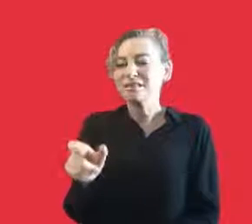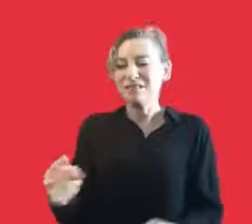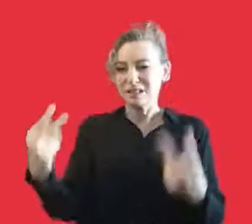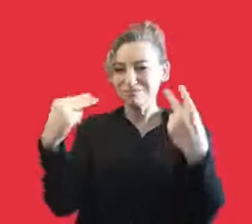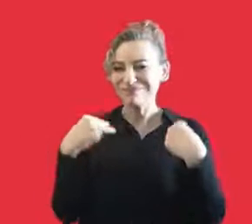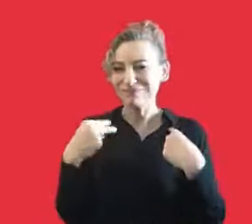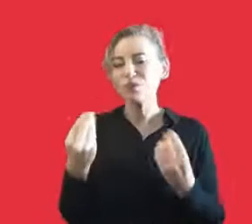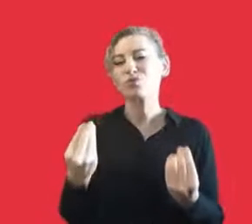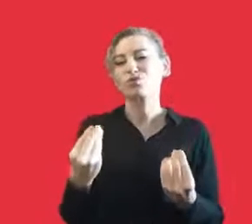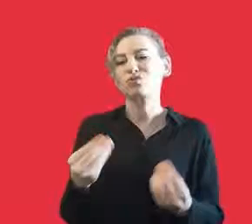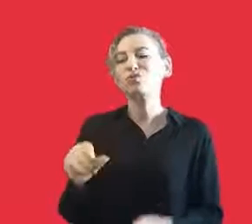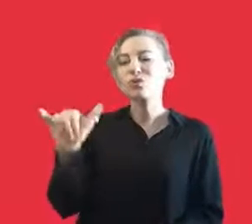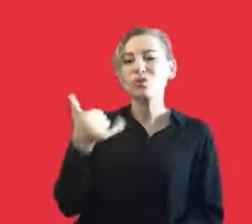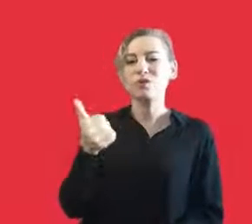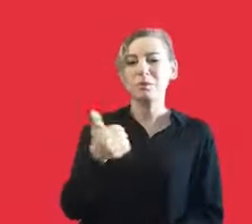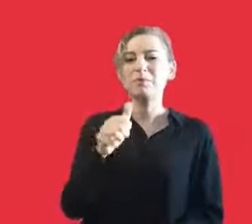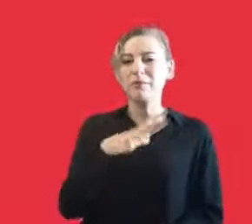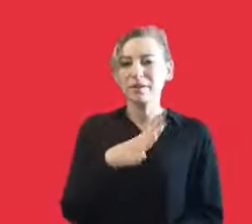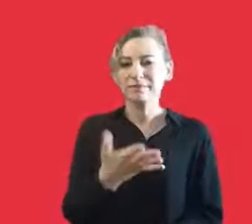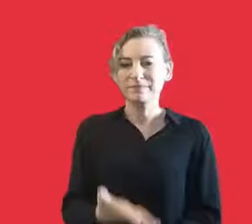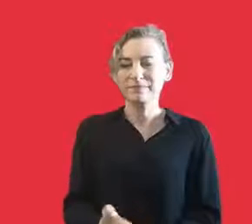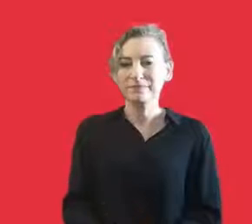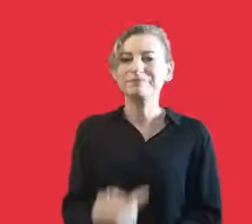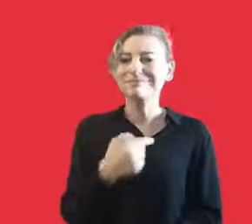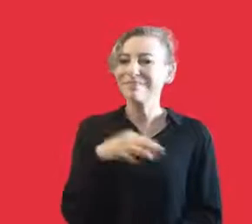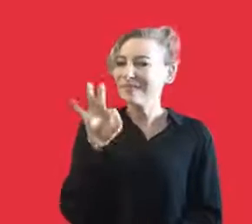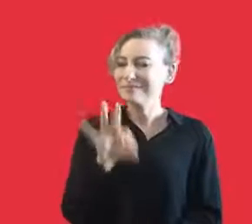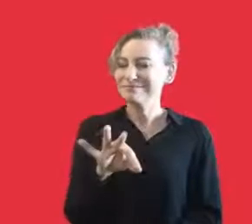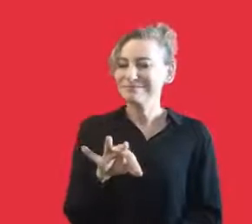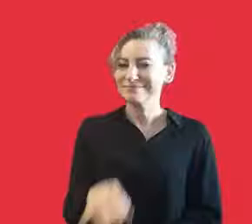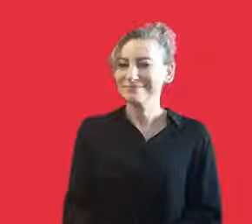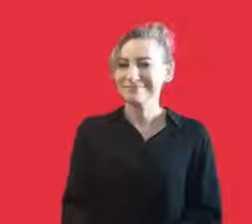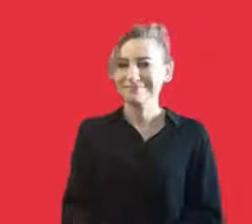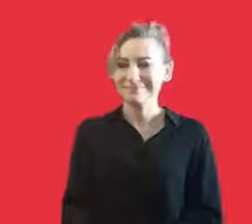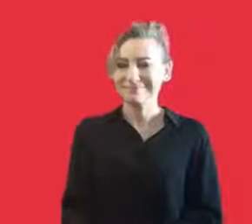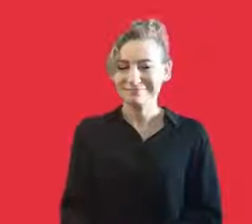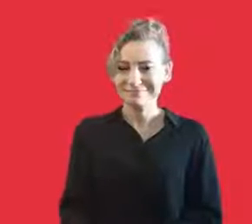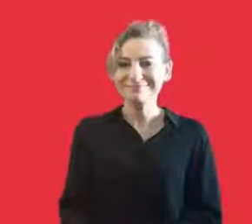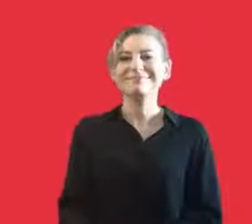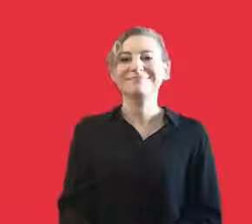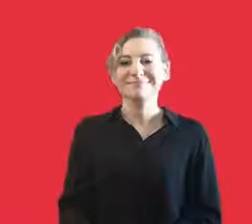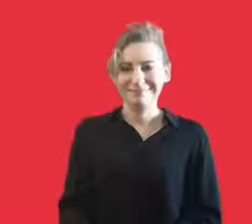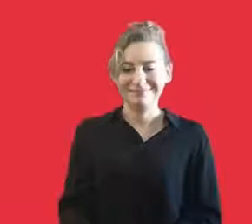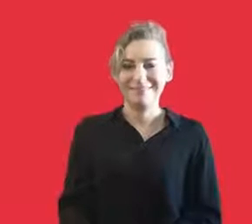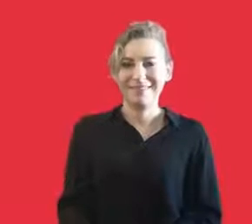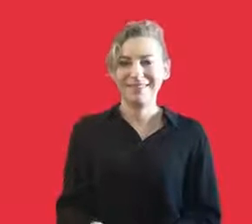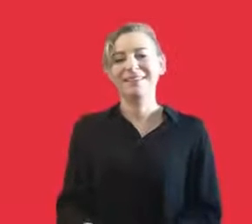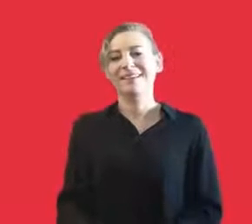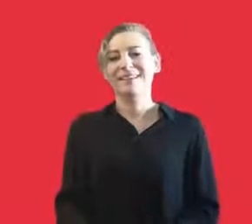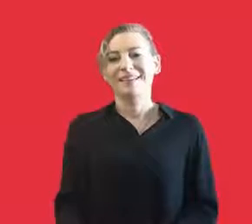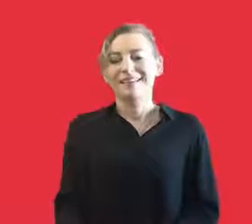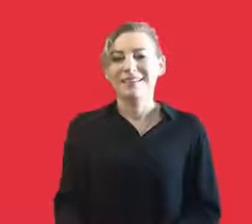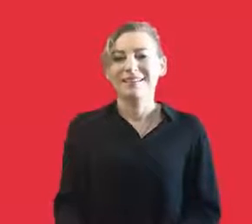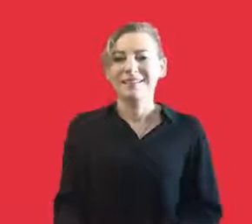We will discuss the effects on artists in every aspect. now, I would like to invite my other speaker,